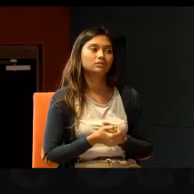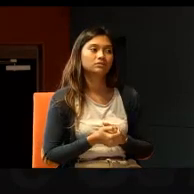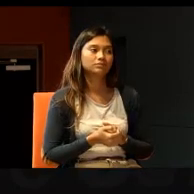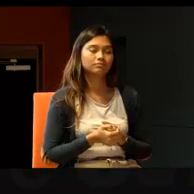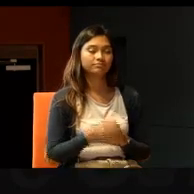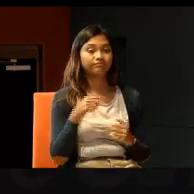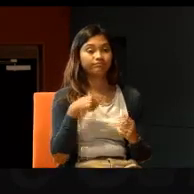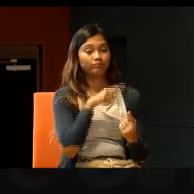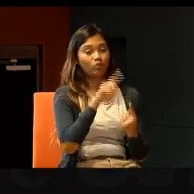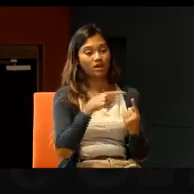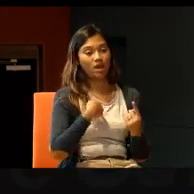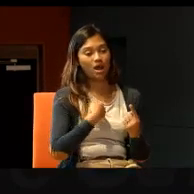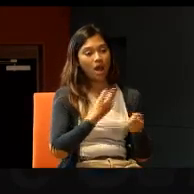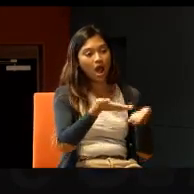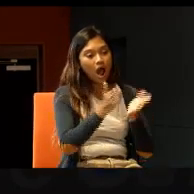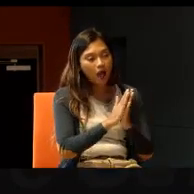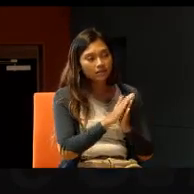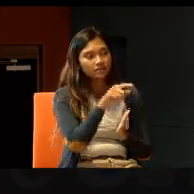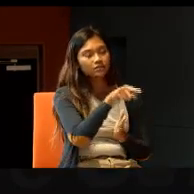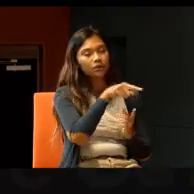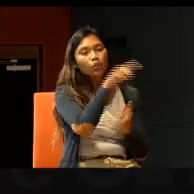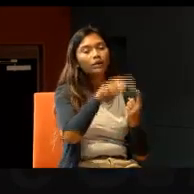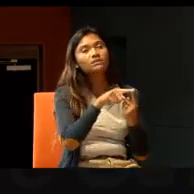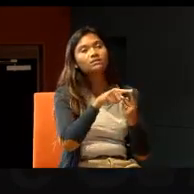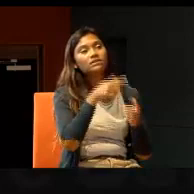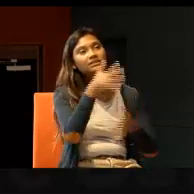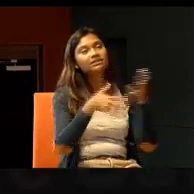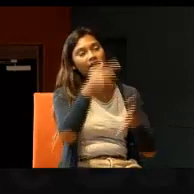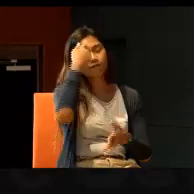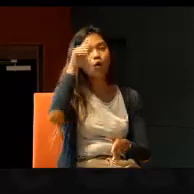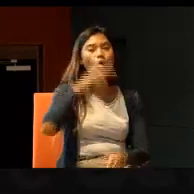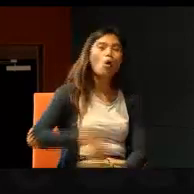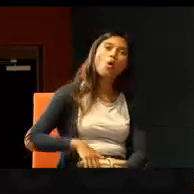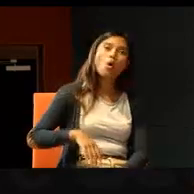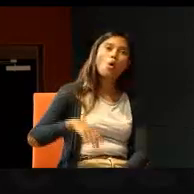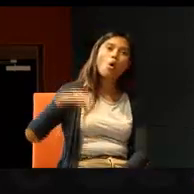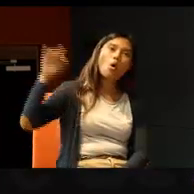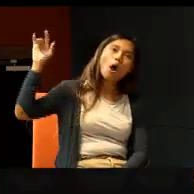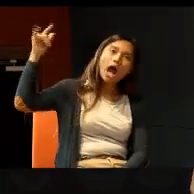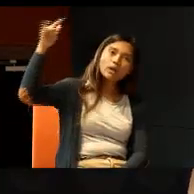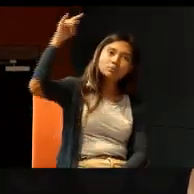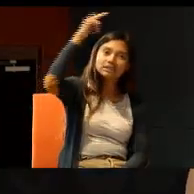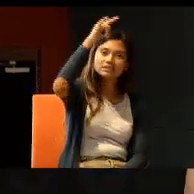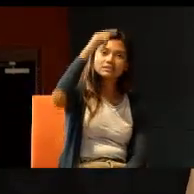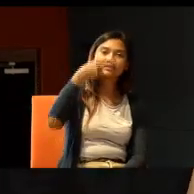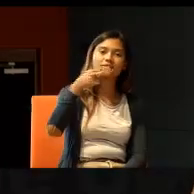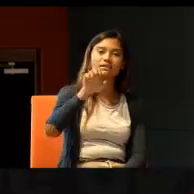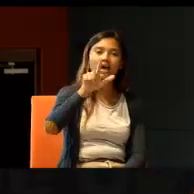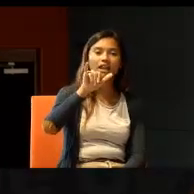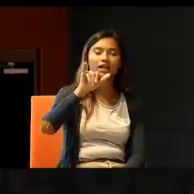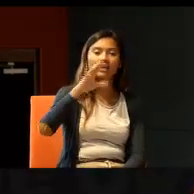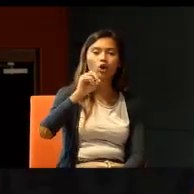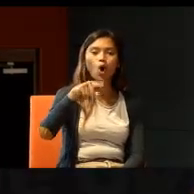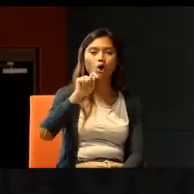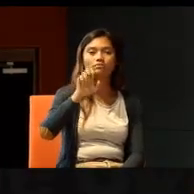when I asked them, what is your sign, for helicopter, because there were, frequent helicopter flights, over the capital, the